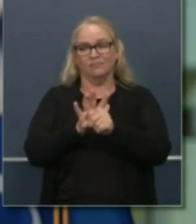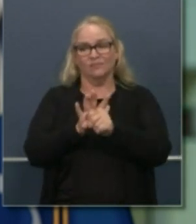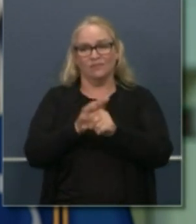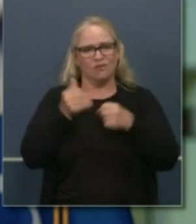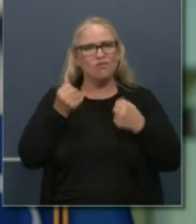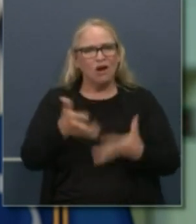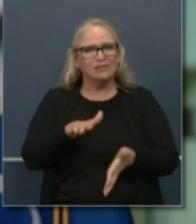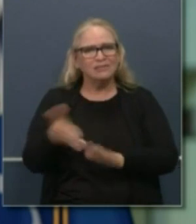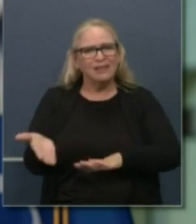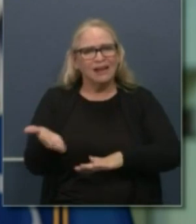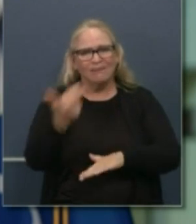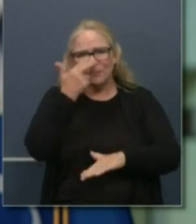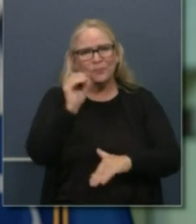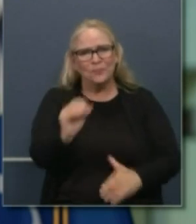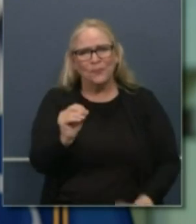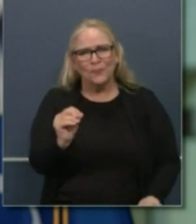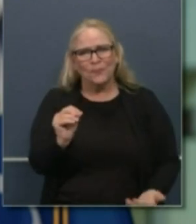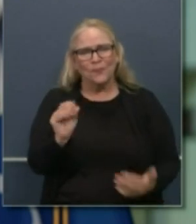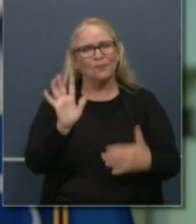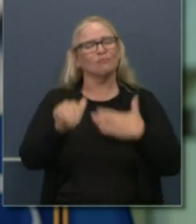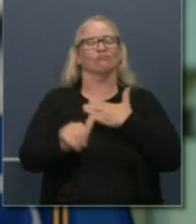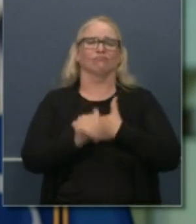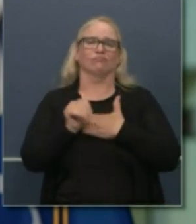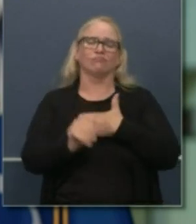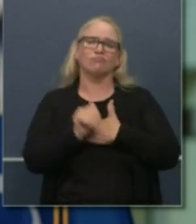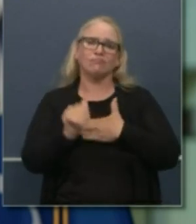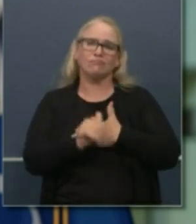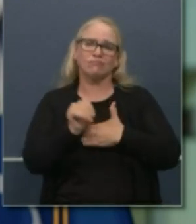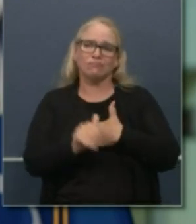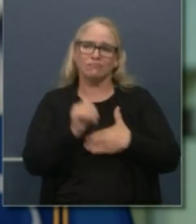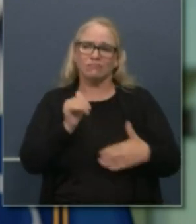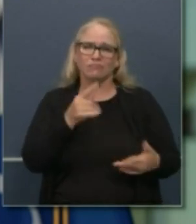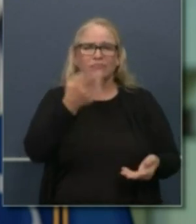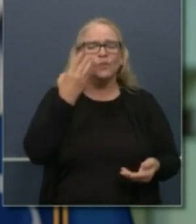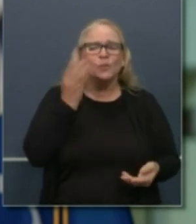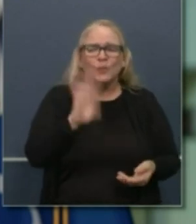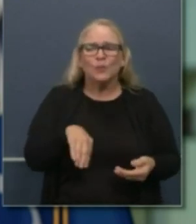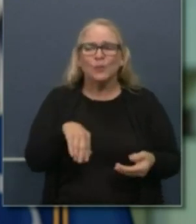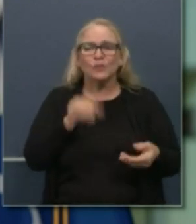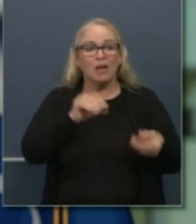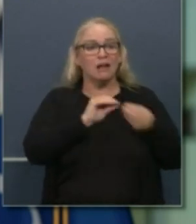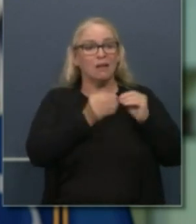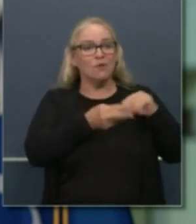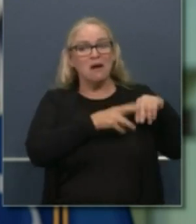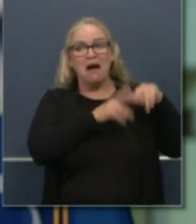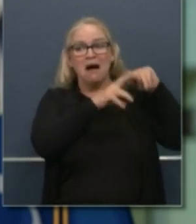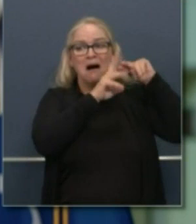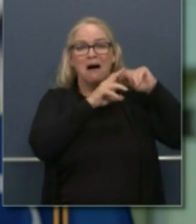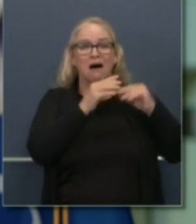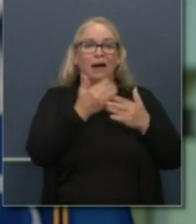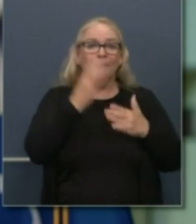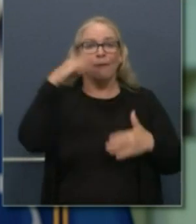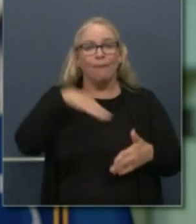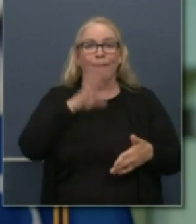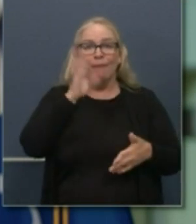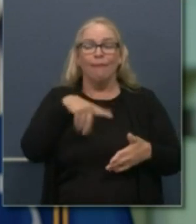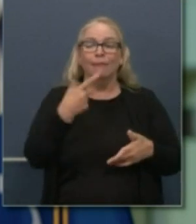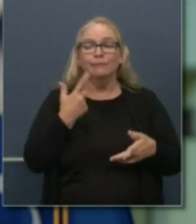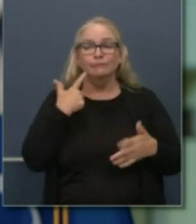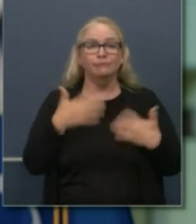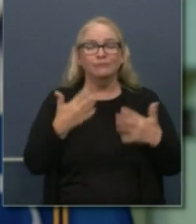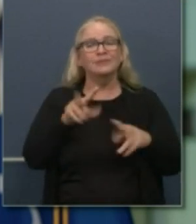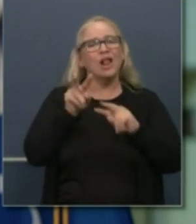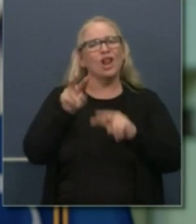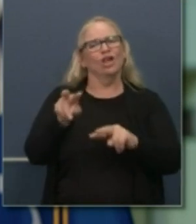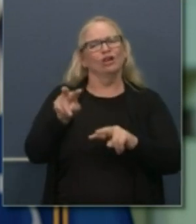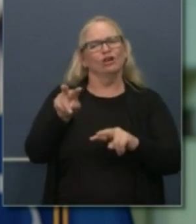but i've said this in the past when you've seen numbers go up you've seen numbers go down uh best to look at these trend lines over a